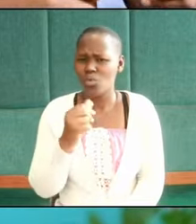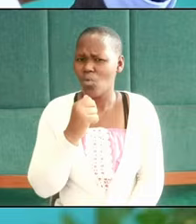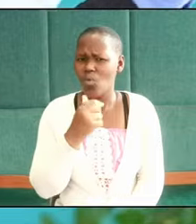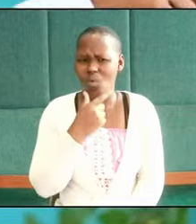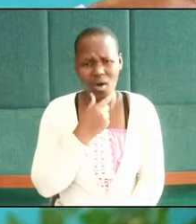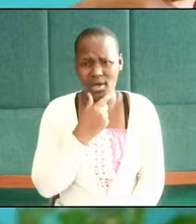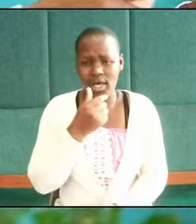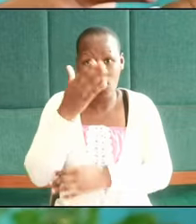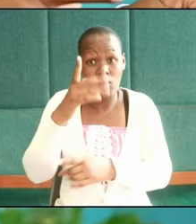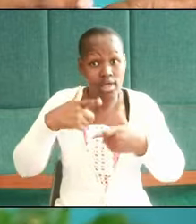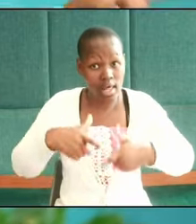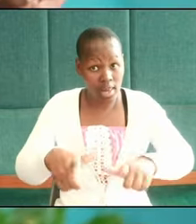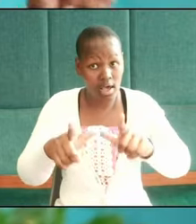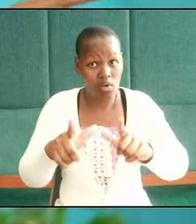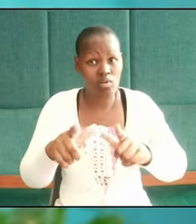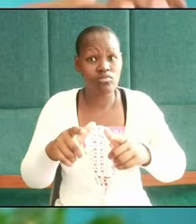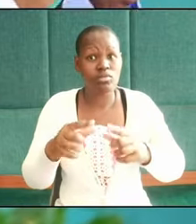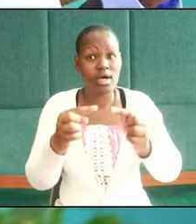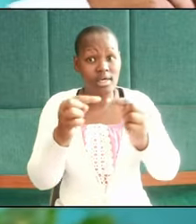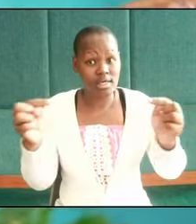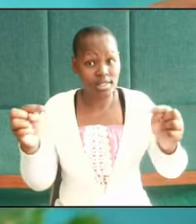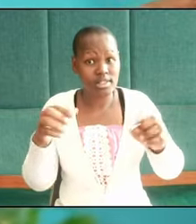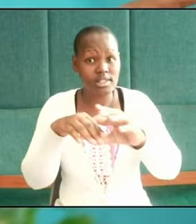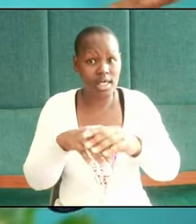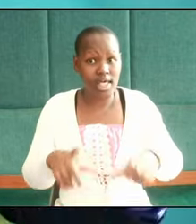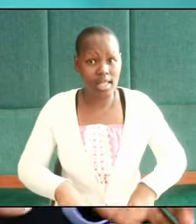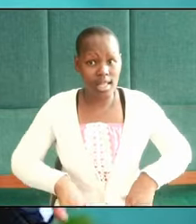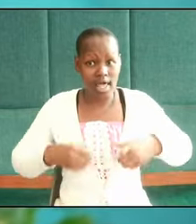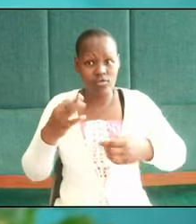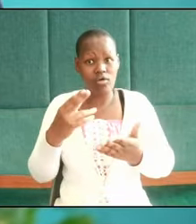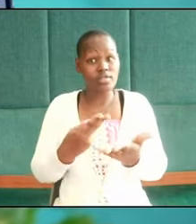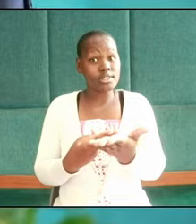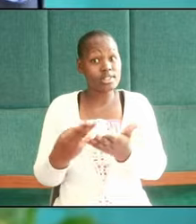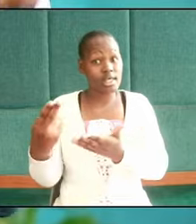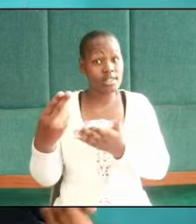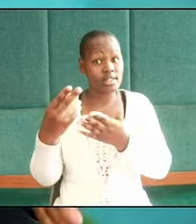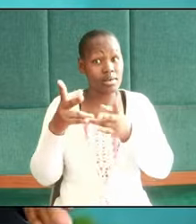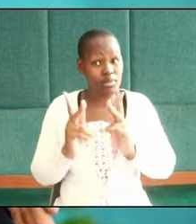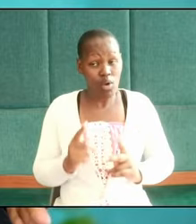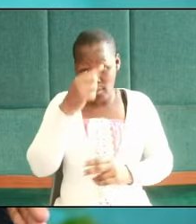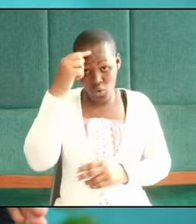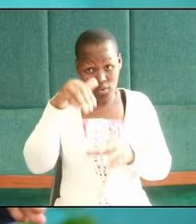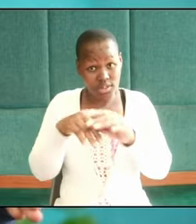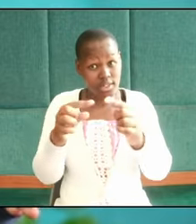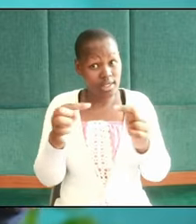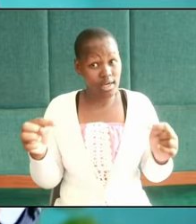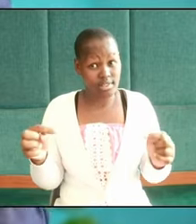allows crisis in the life of his saints because in this crisis